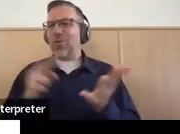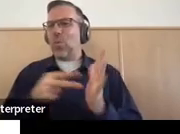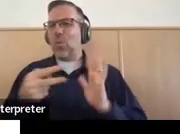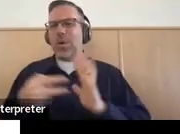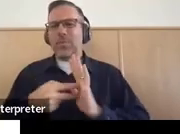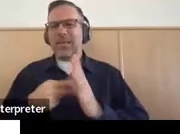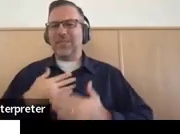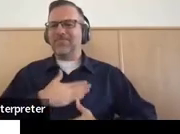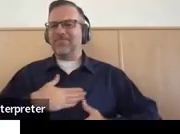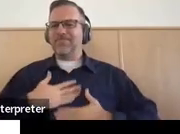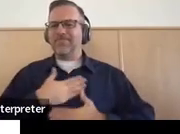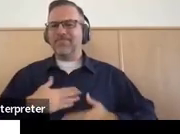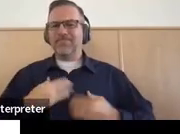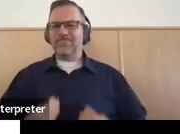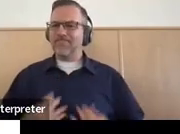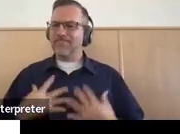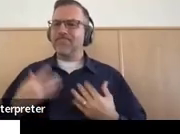them.